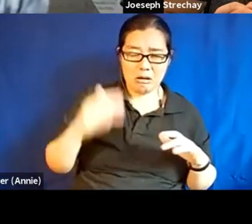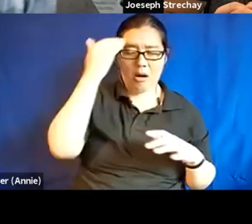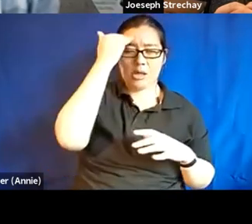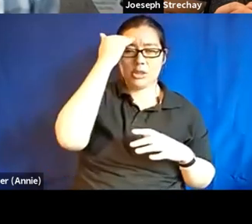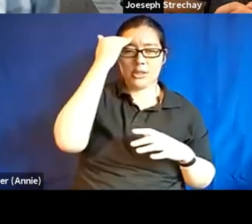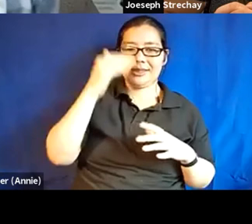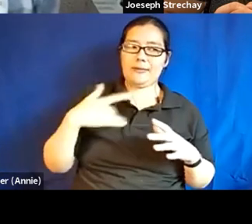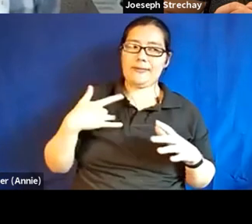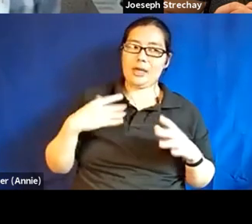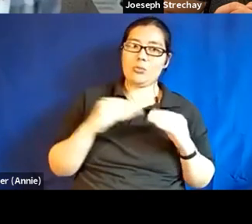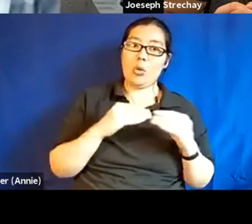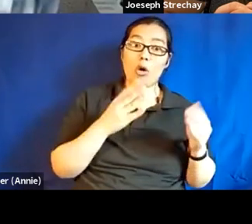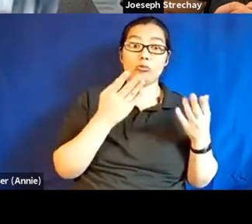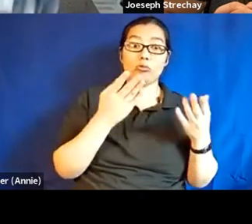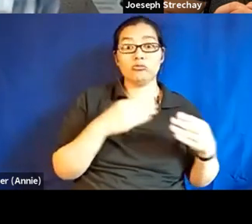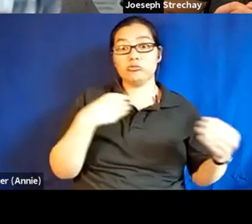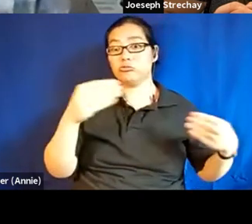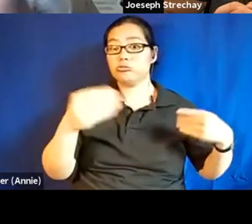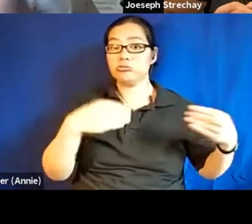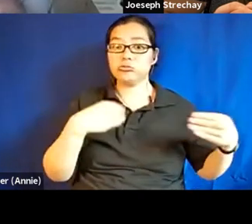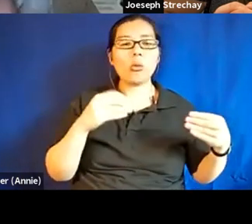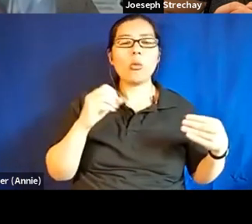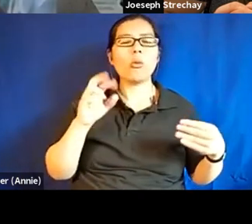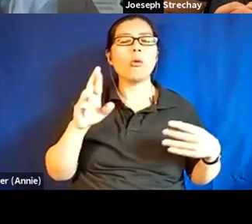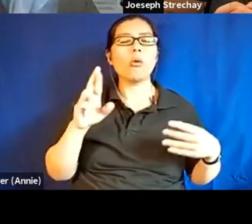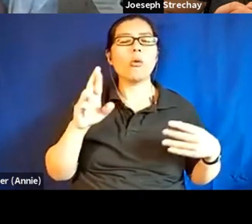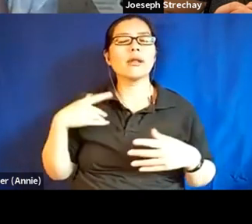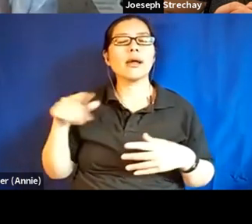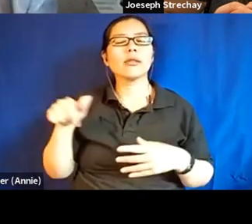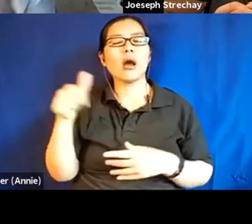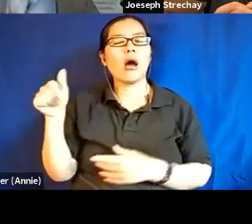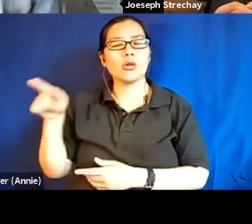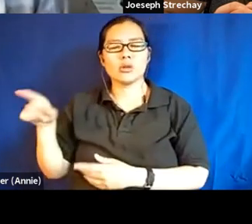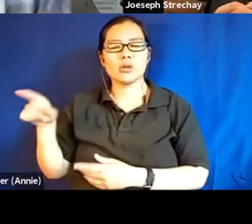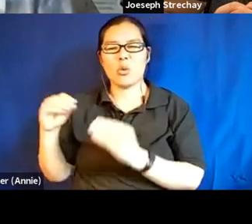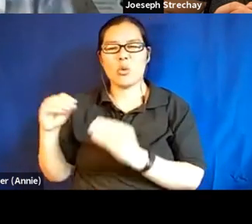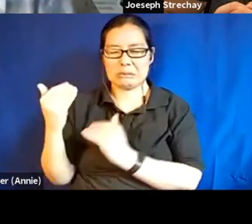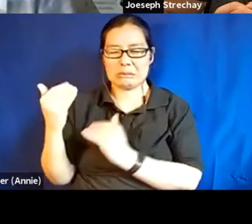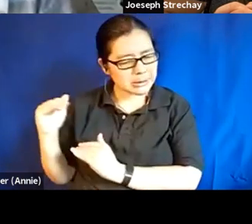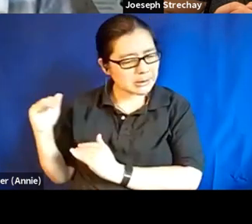freedom or is the other alternative more restrictive?